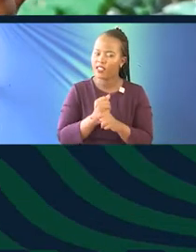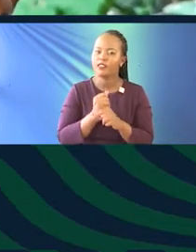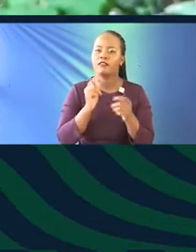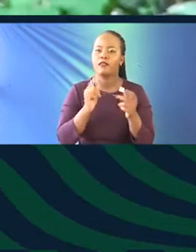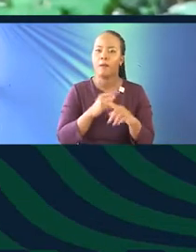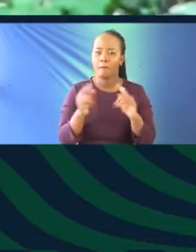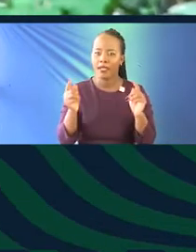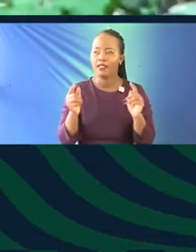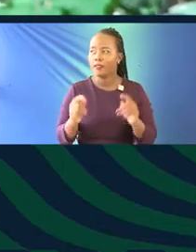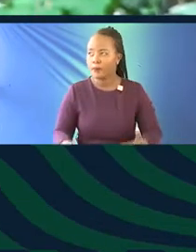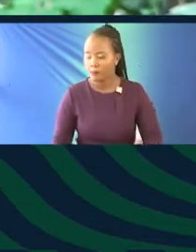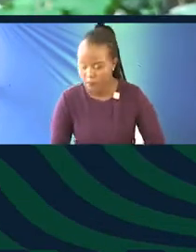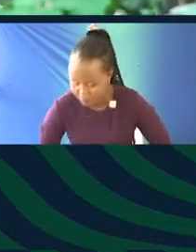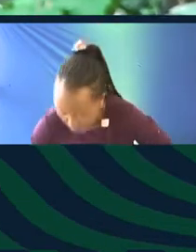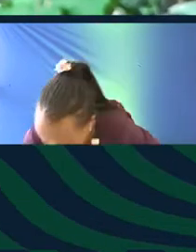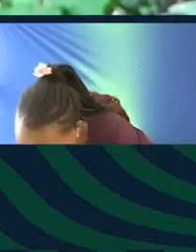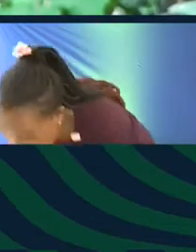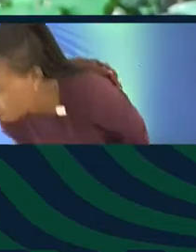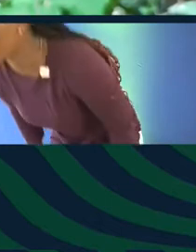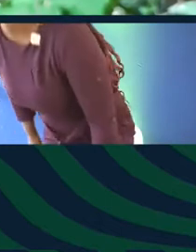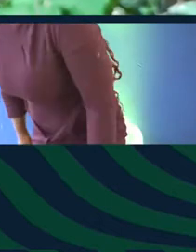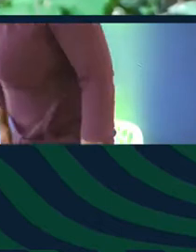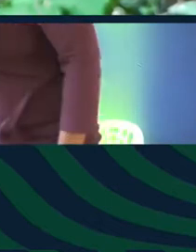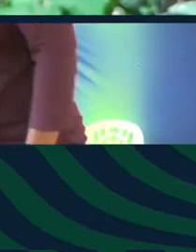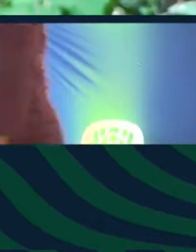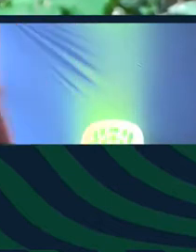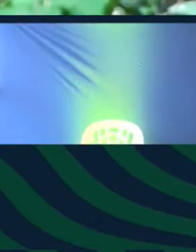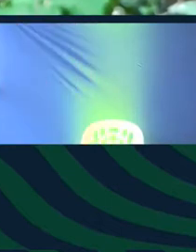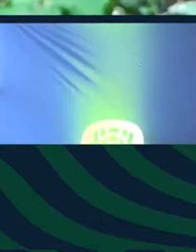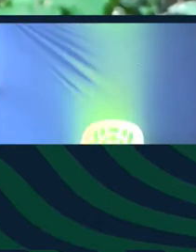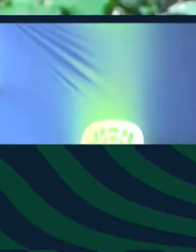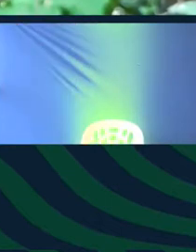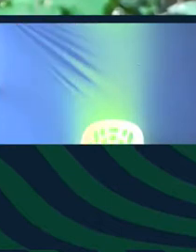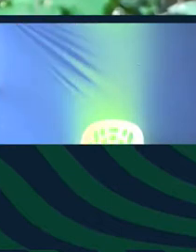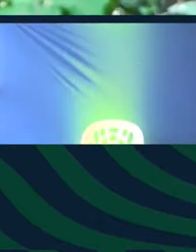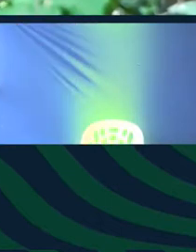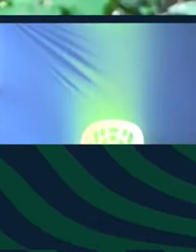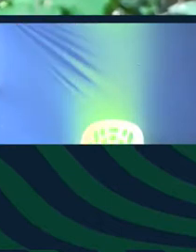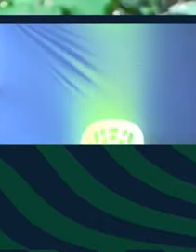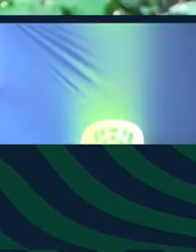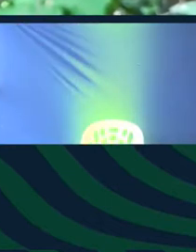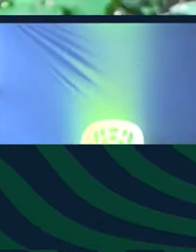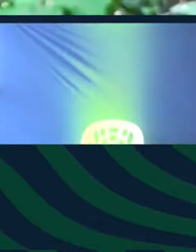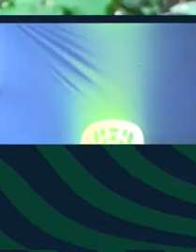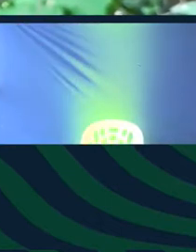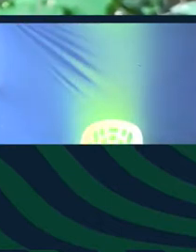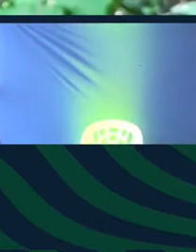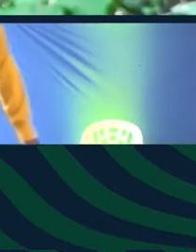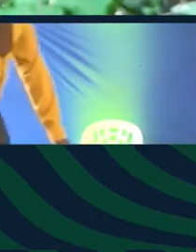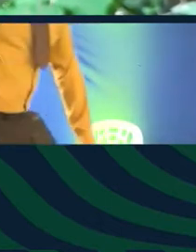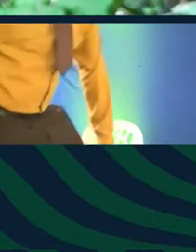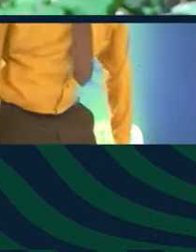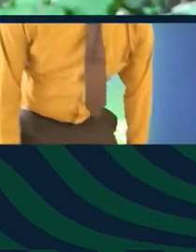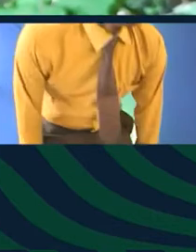to, right? But I discovered when eventually I put it out there the people who actually rushed to it the most were a group